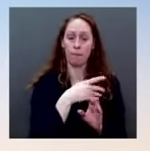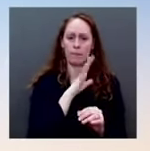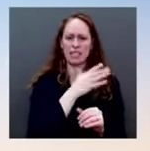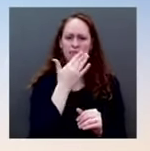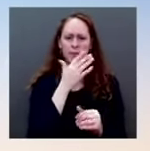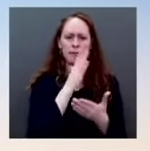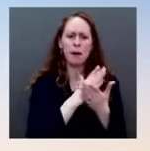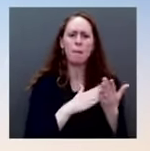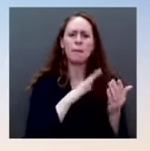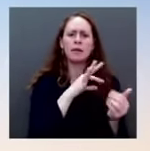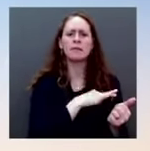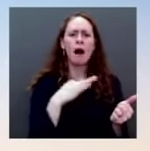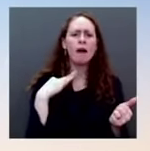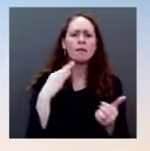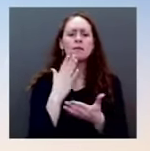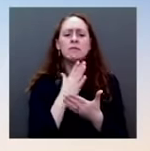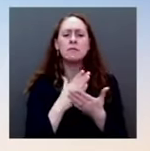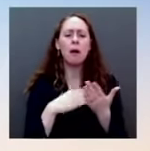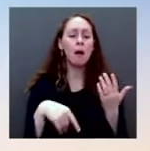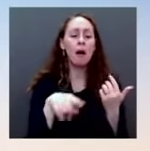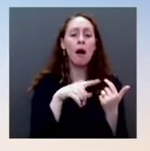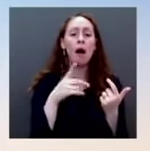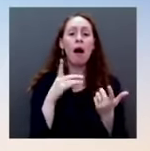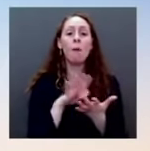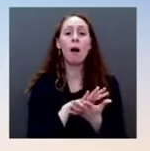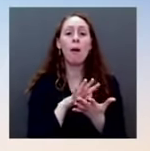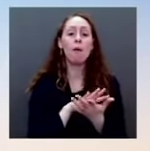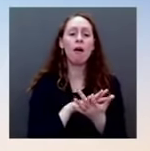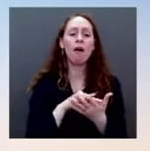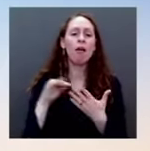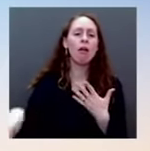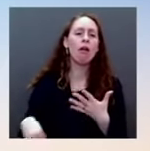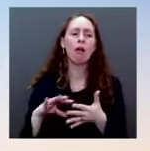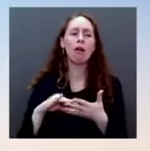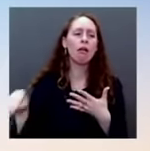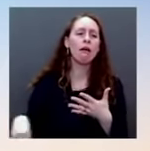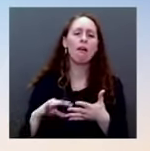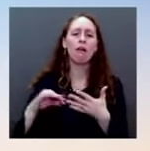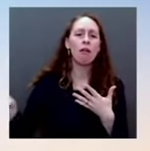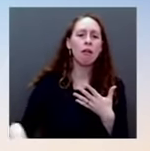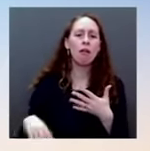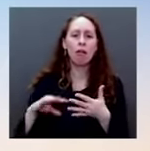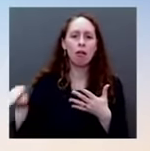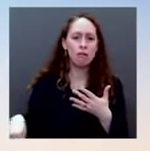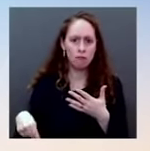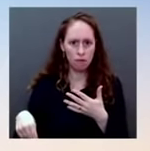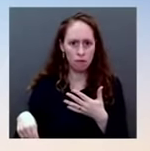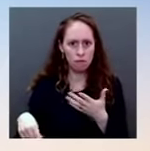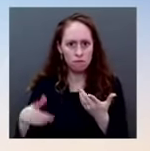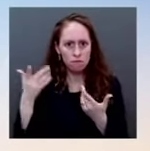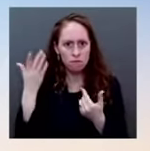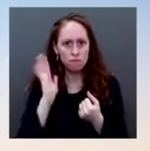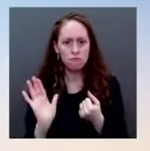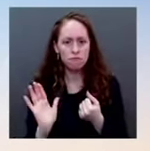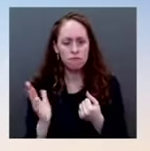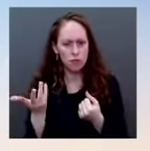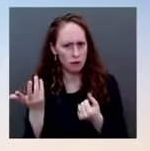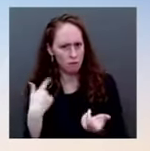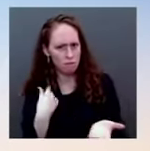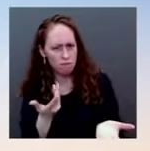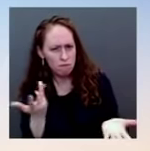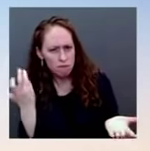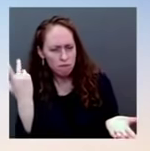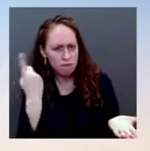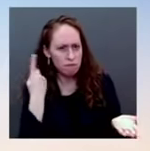uncover any evidence of any effort at any point along the way in the creation and storage of those records to tamper with that